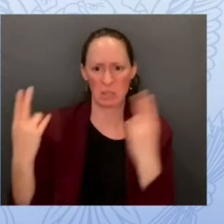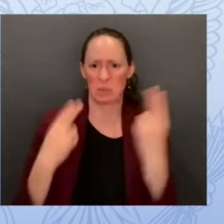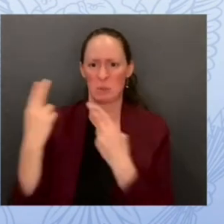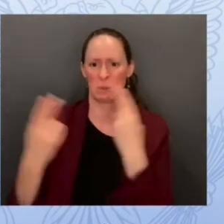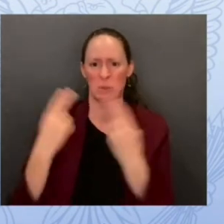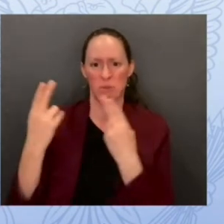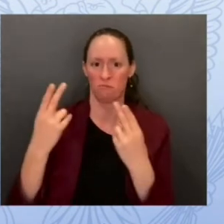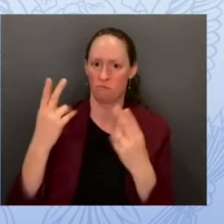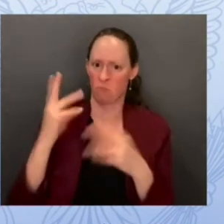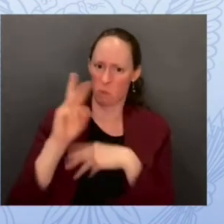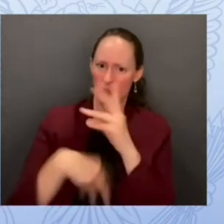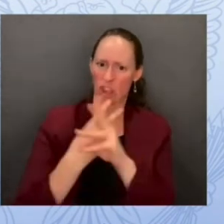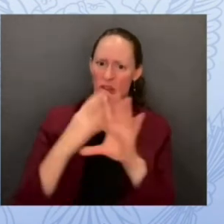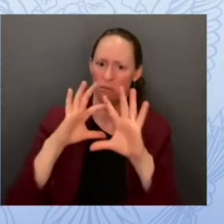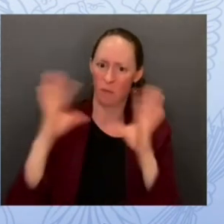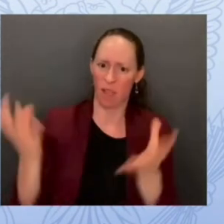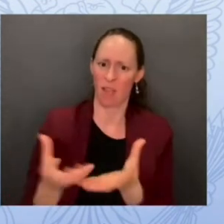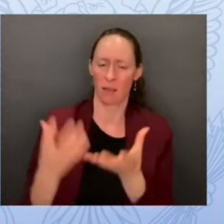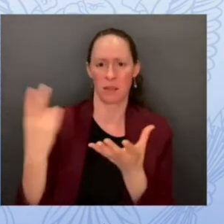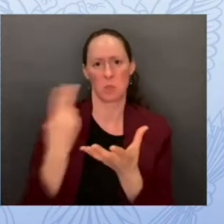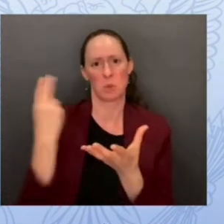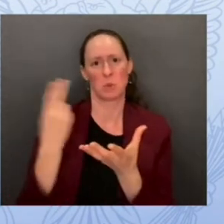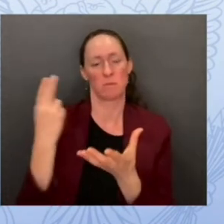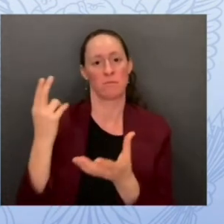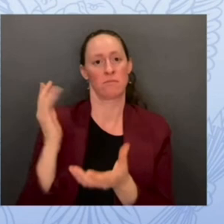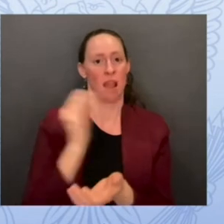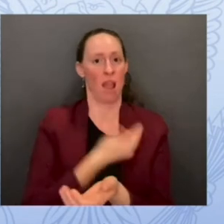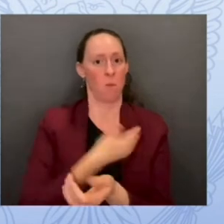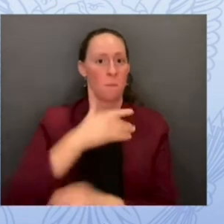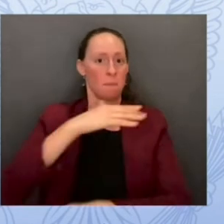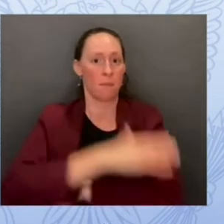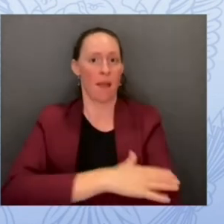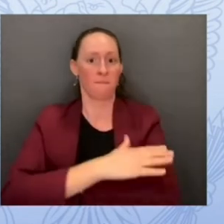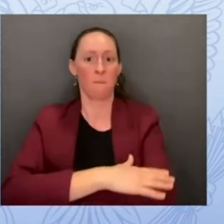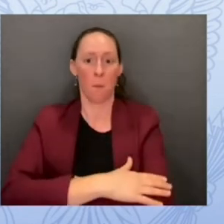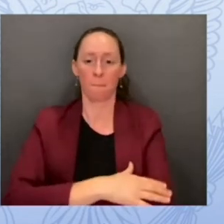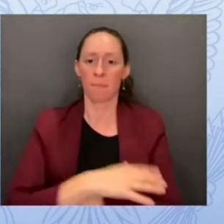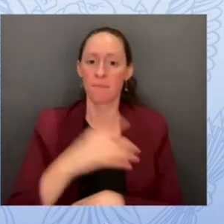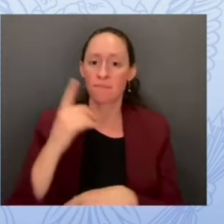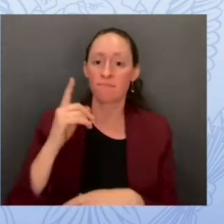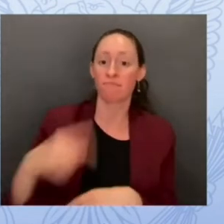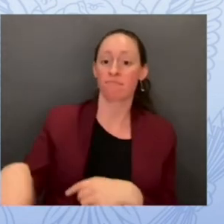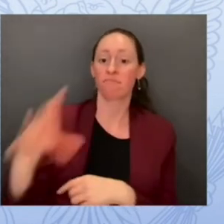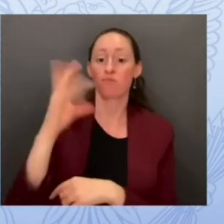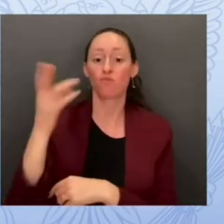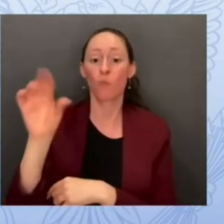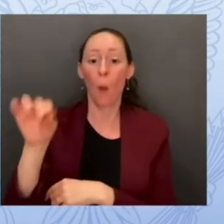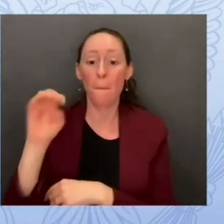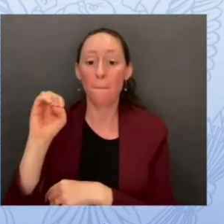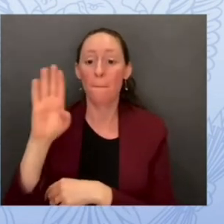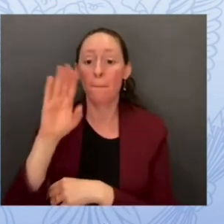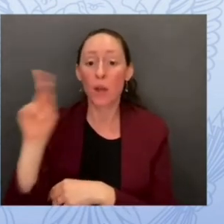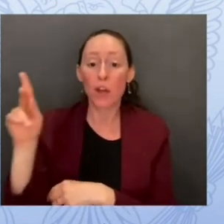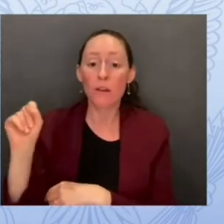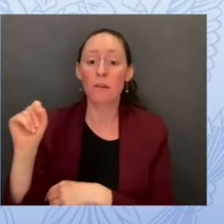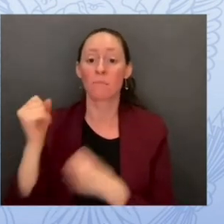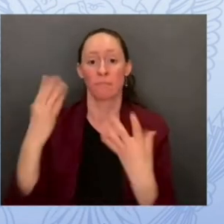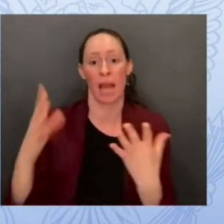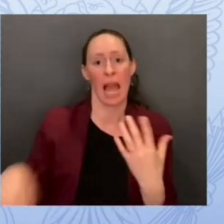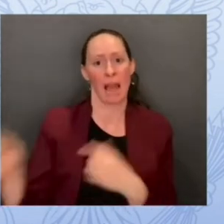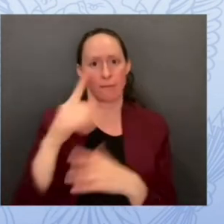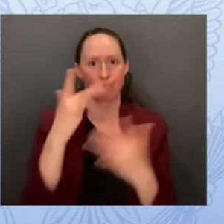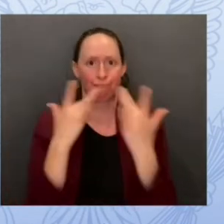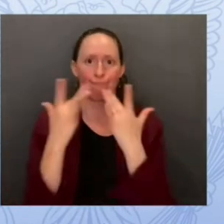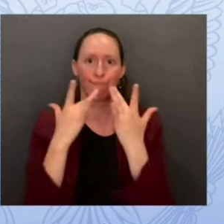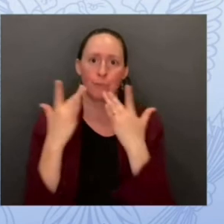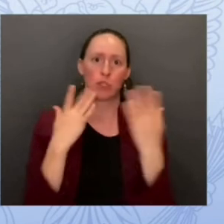chromebooks are the preferred device in k-12 globally they're the number one device both here in the